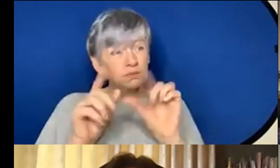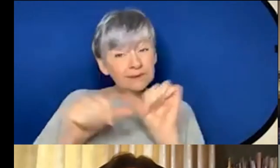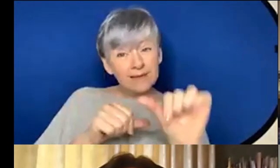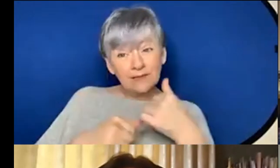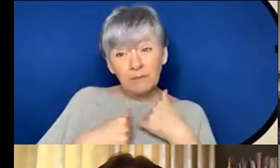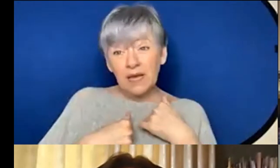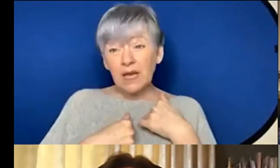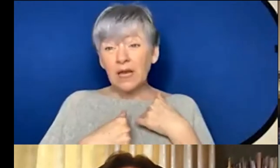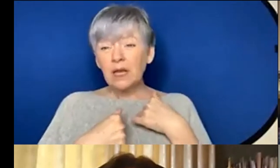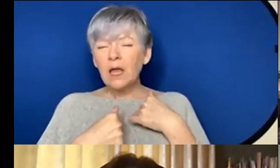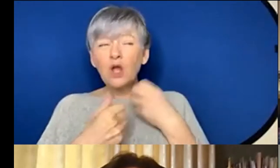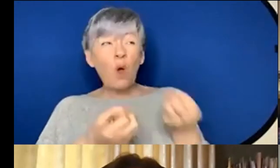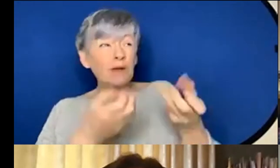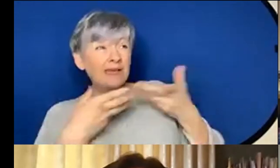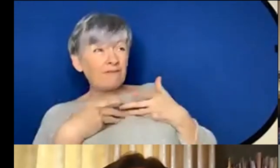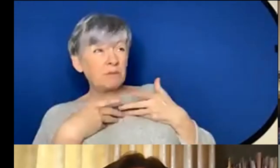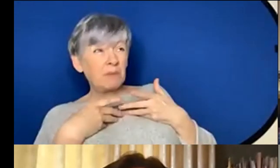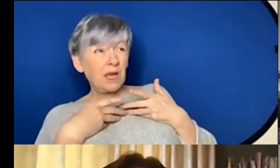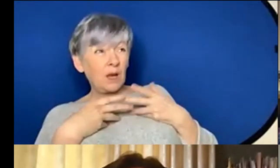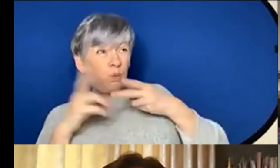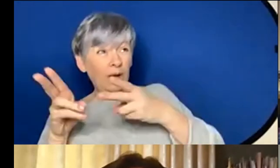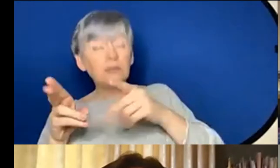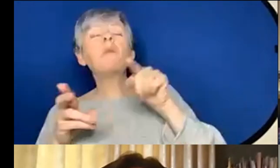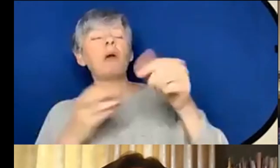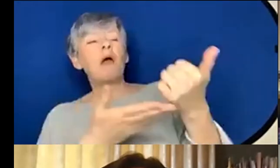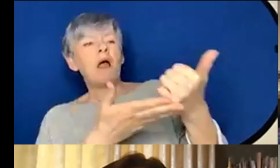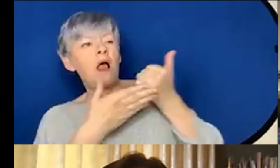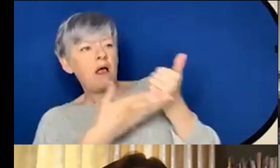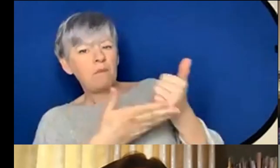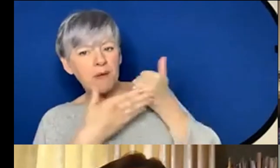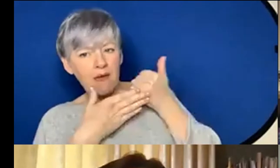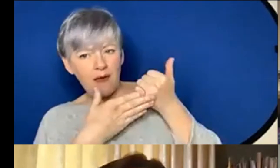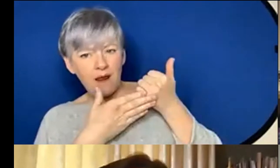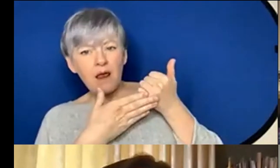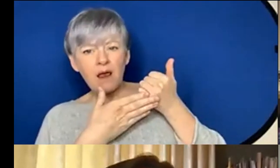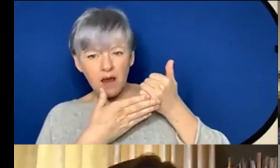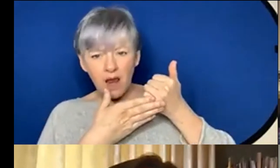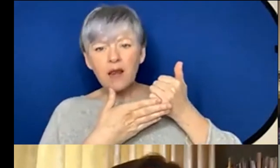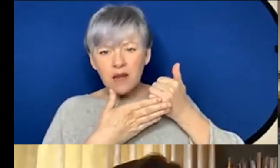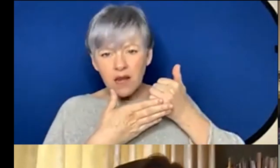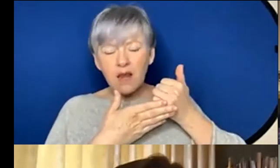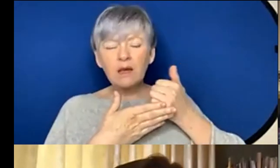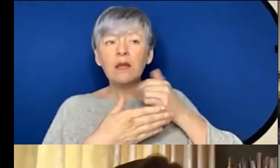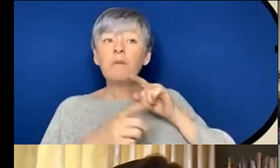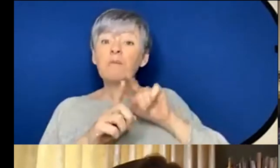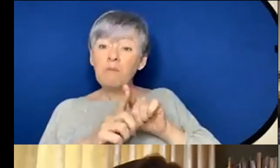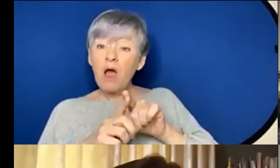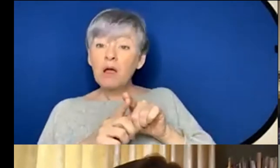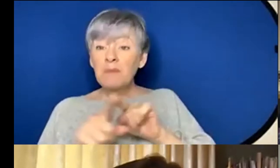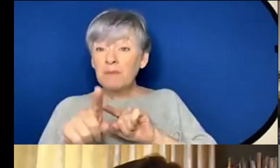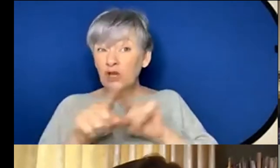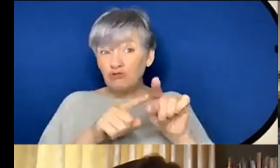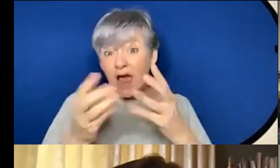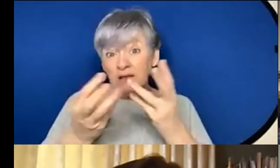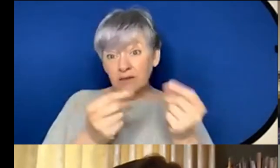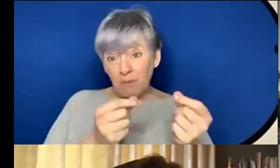giving necessary directions but maybe they're more sort of helping like see some people doing that I mean you want to try something like that or